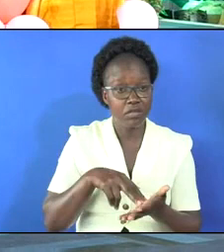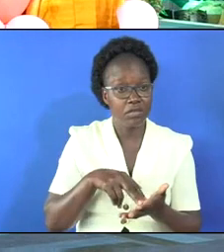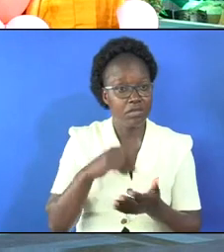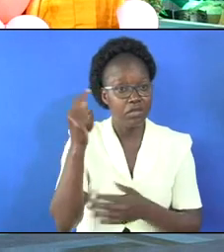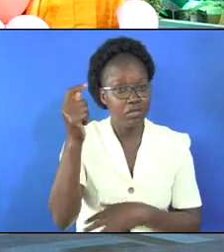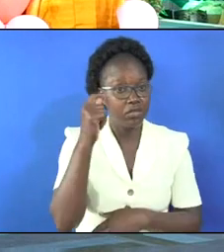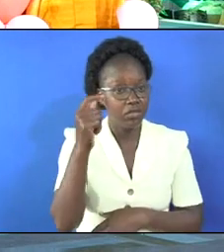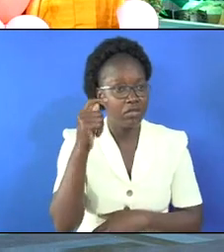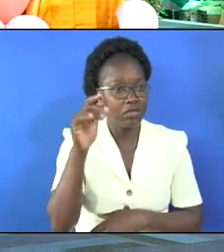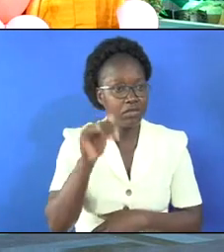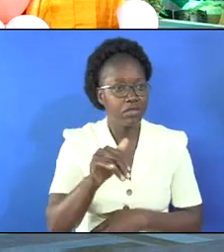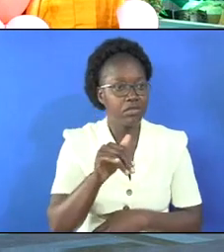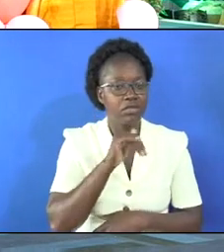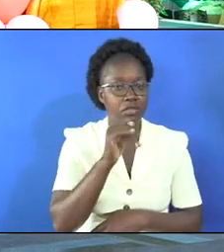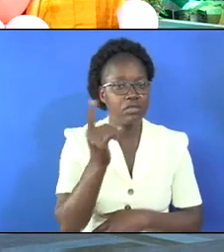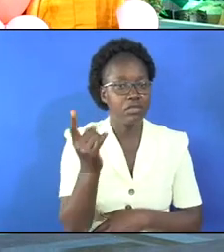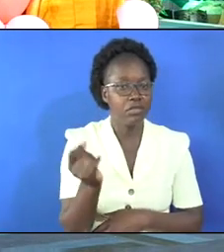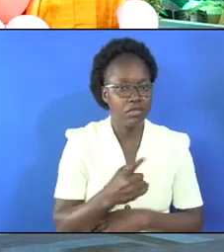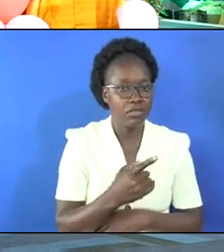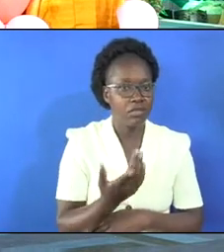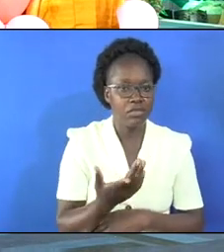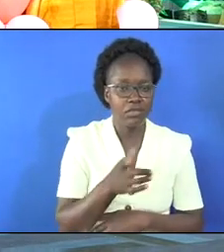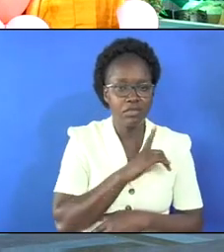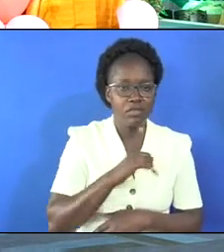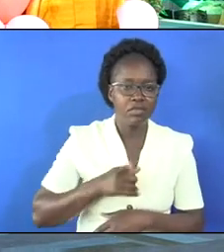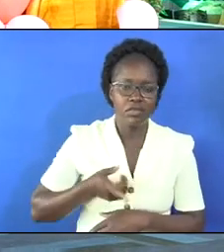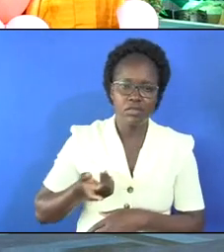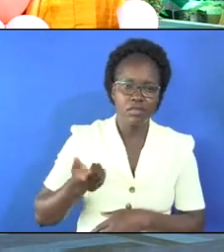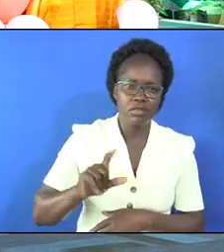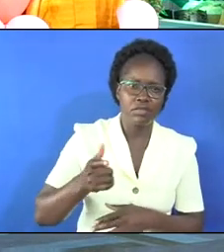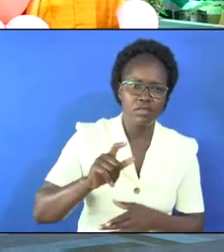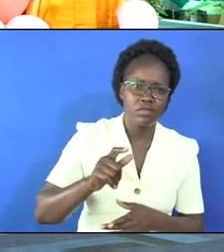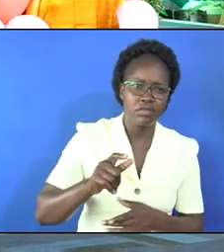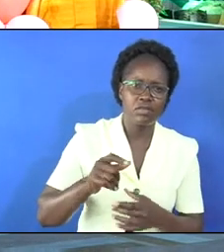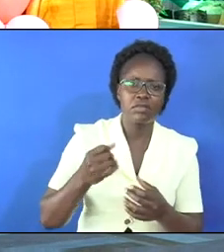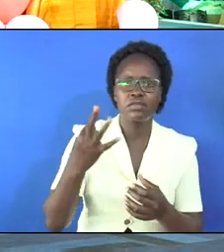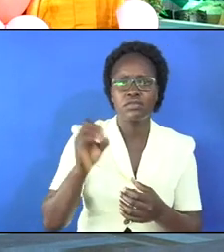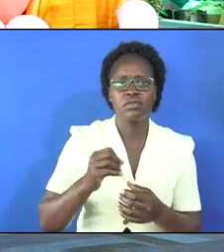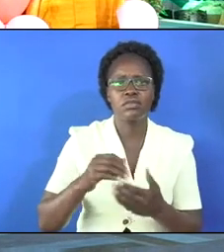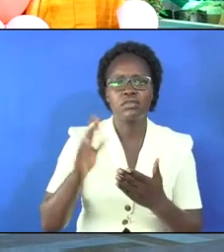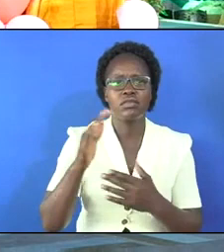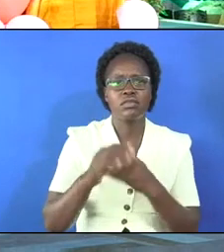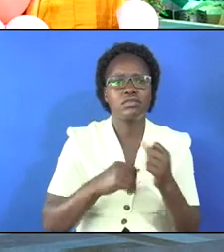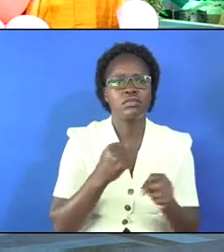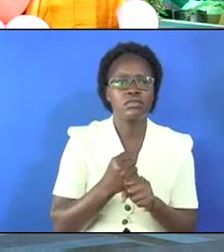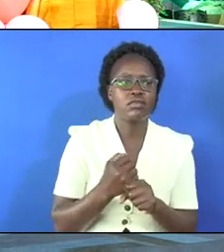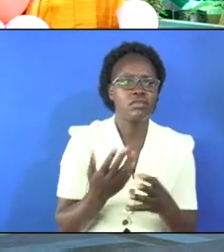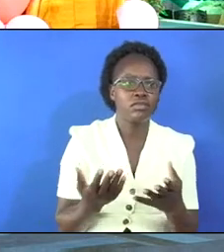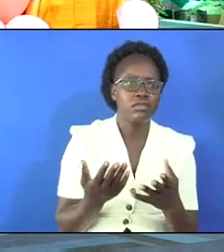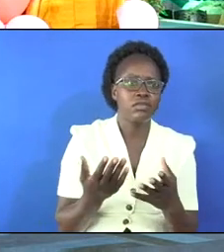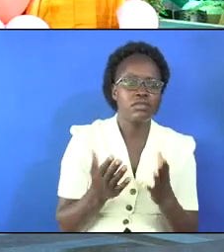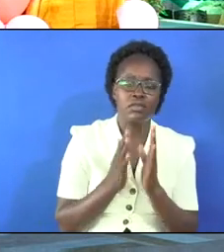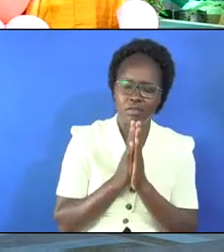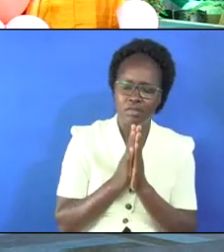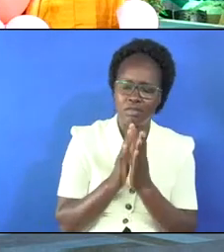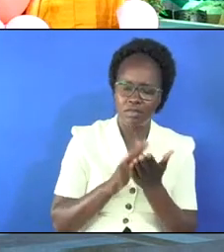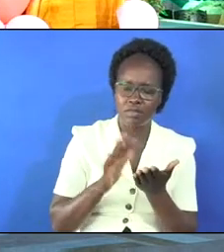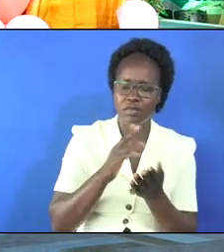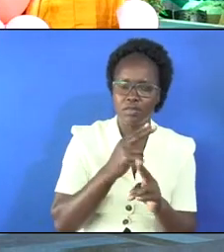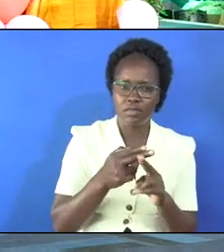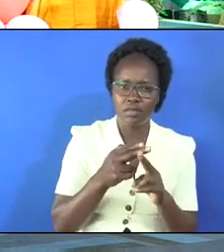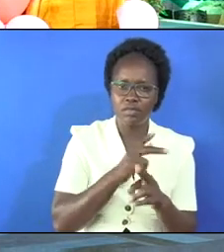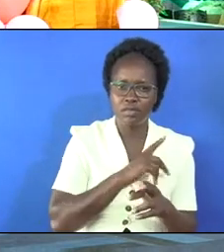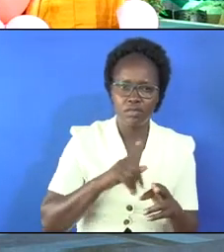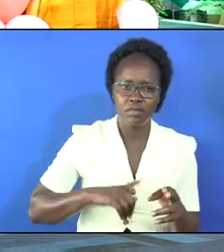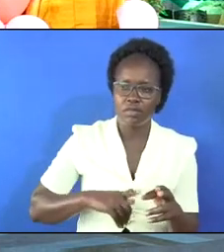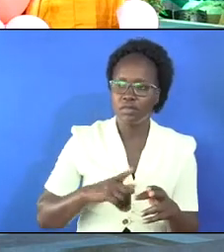a testimony that instead of one month the lord has given them 30 more years and they are praising the name of